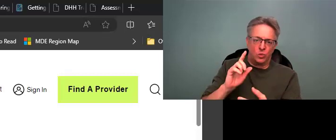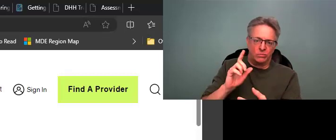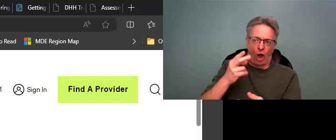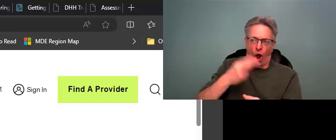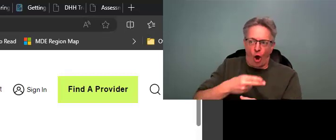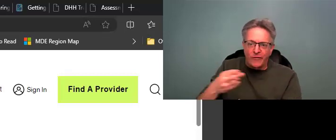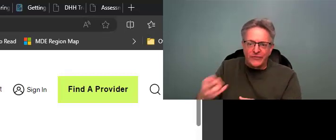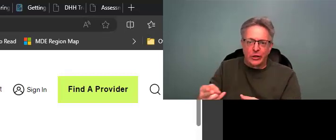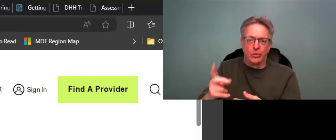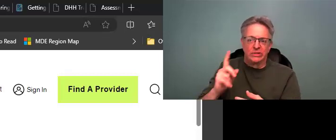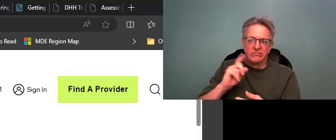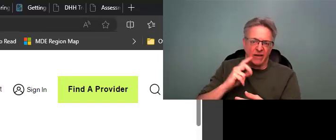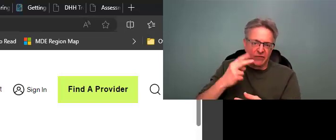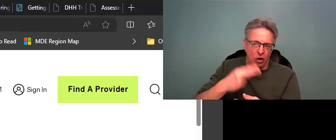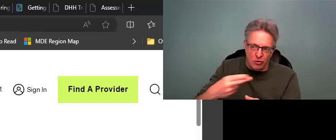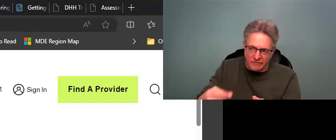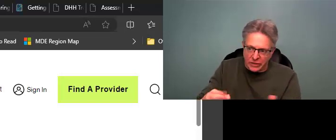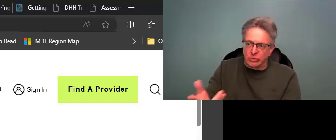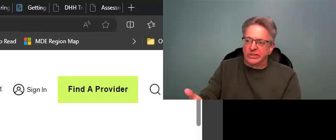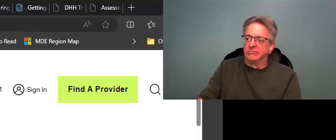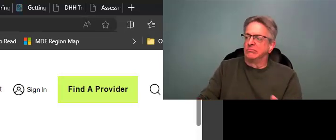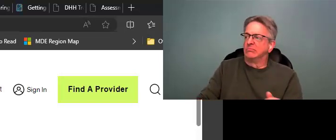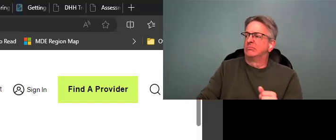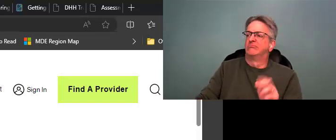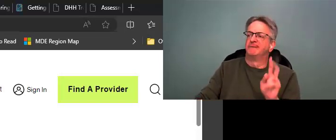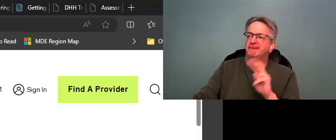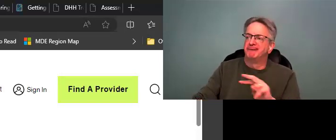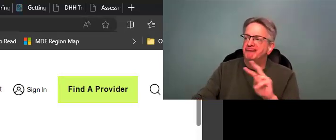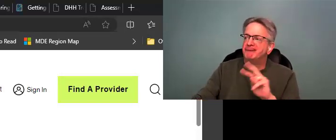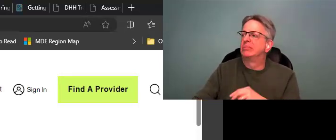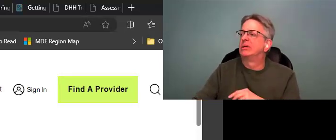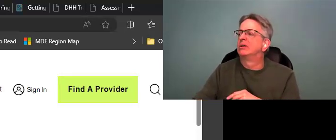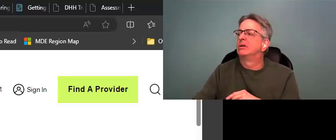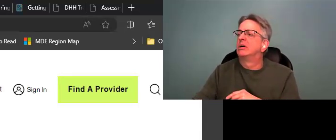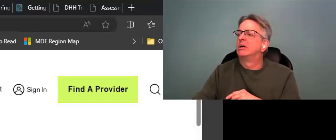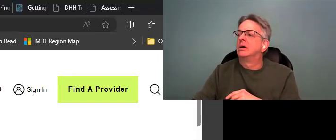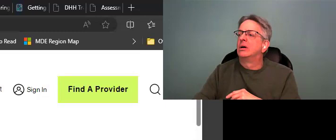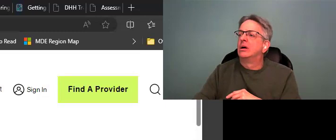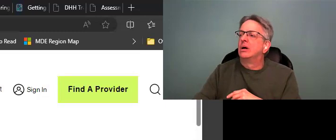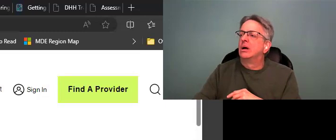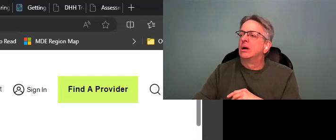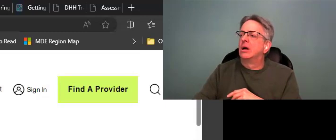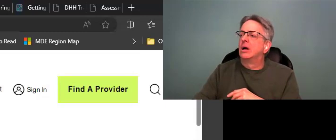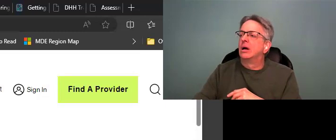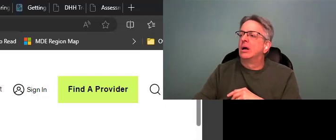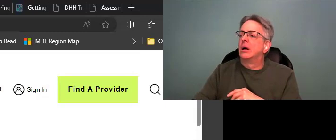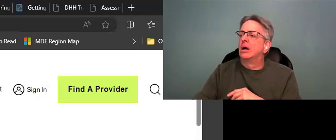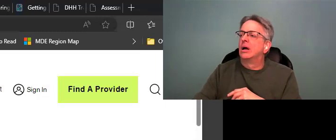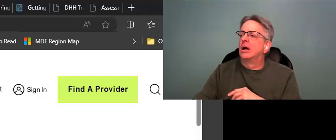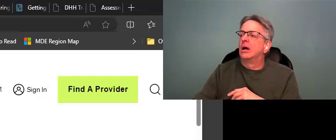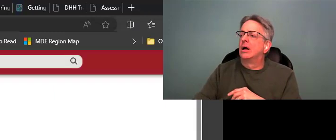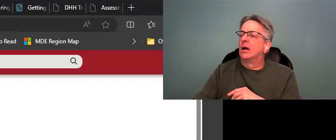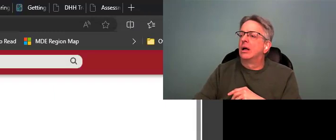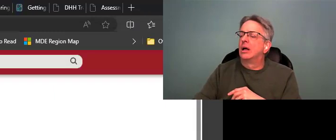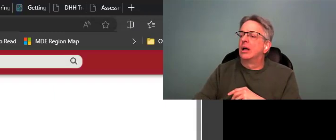identity, right, in relation to being hard of hearing or deaf and hard of hearing. There's some information on here.